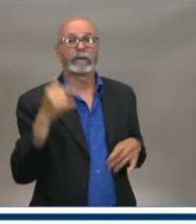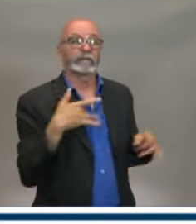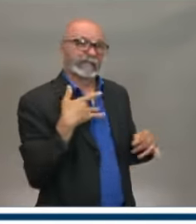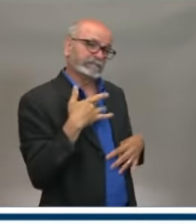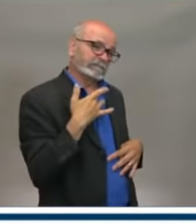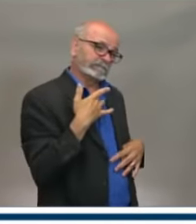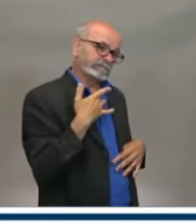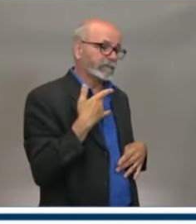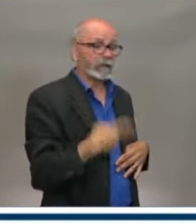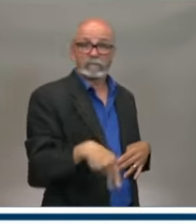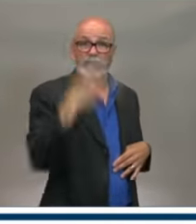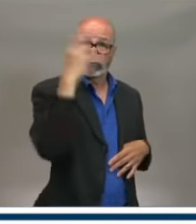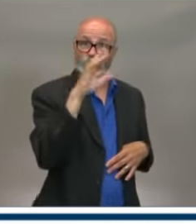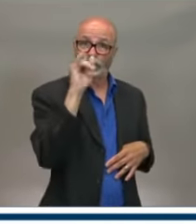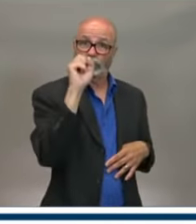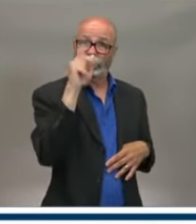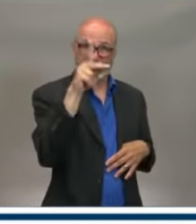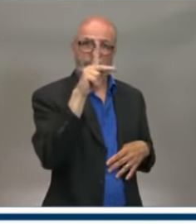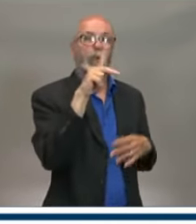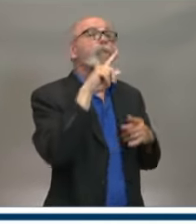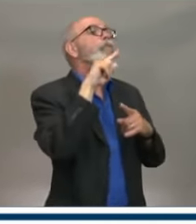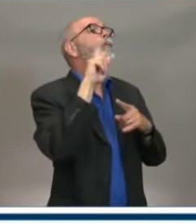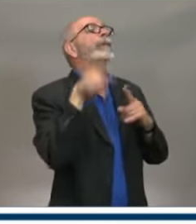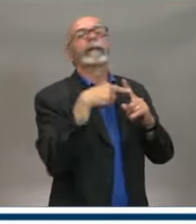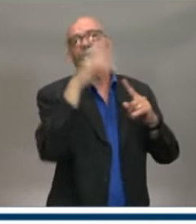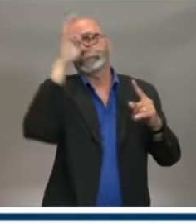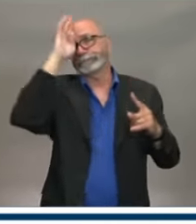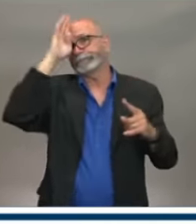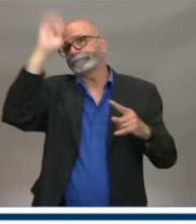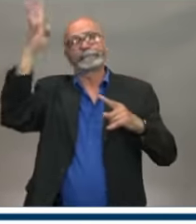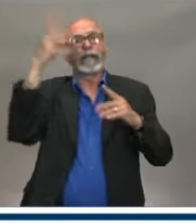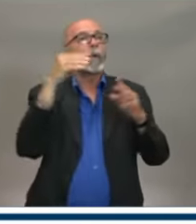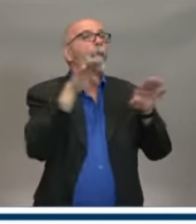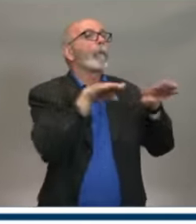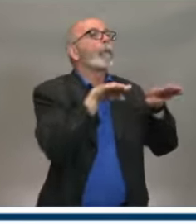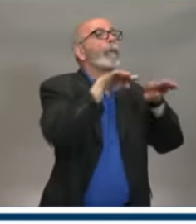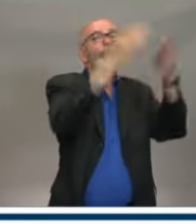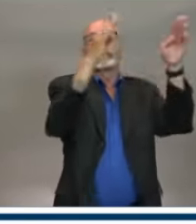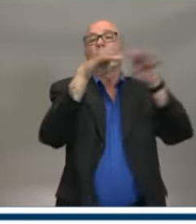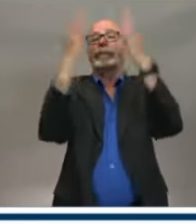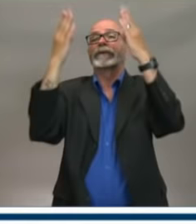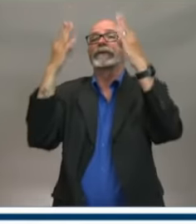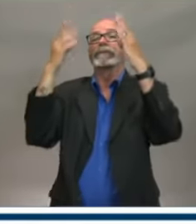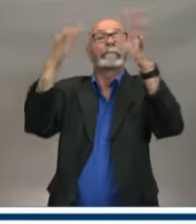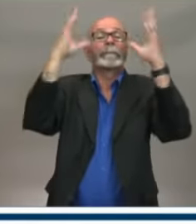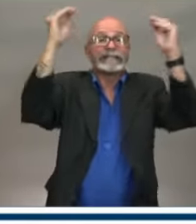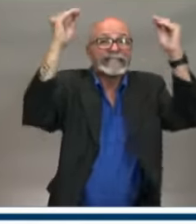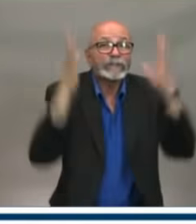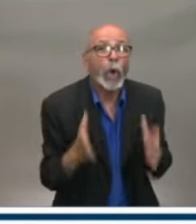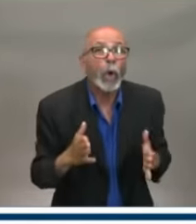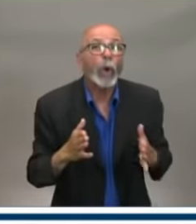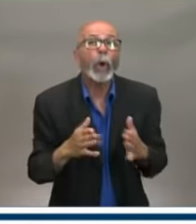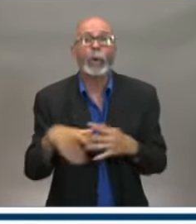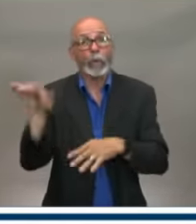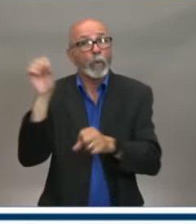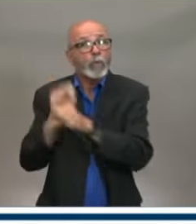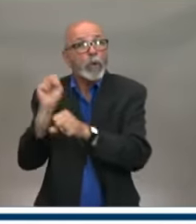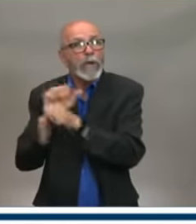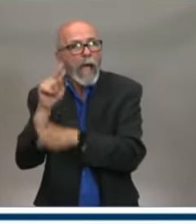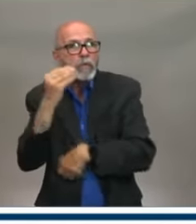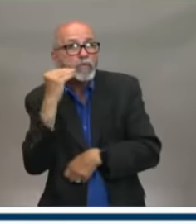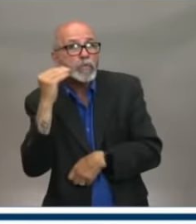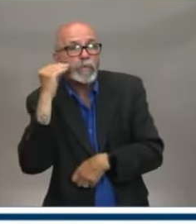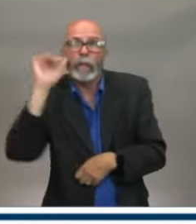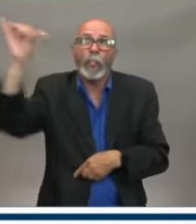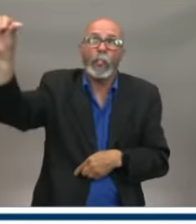as other parts of society reopen? Like, are there plans to ask higher-risk teachers to continue working from home when classrooms reopen? Or